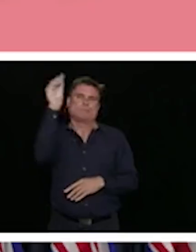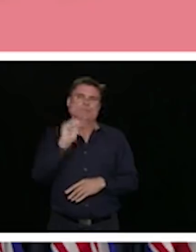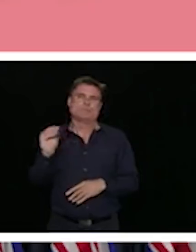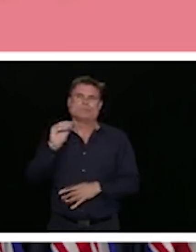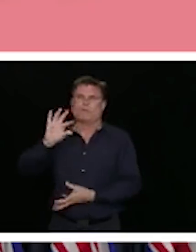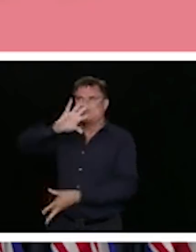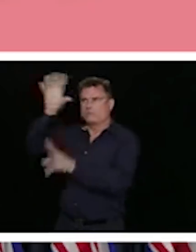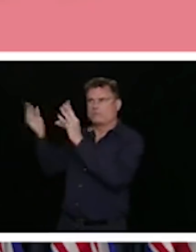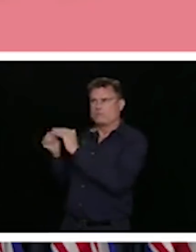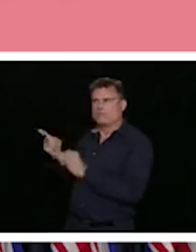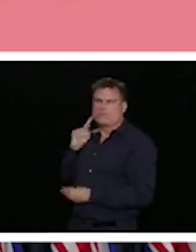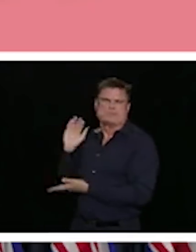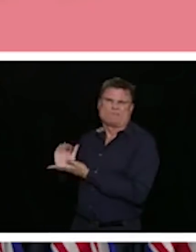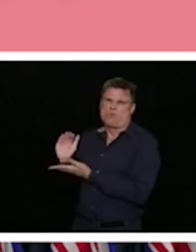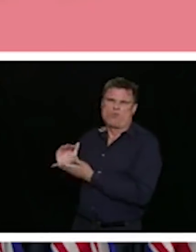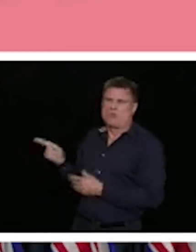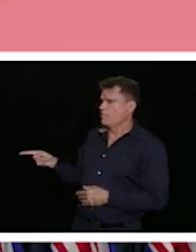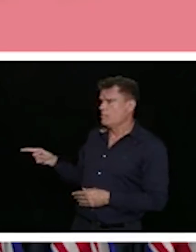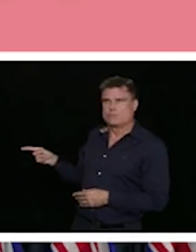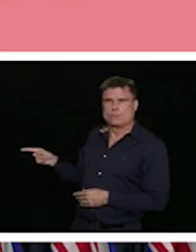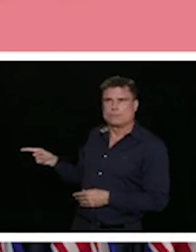less than half of 1%.